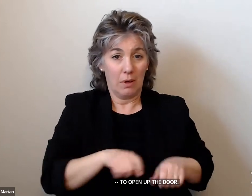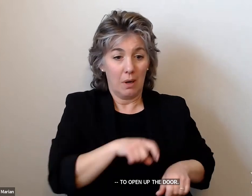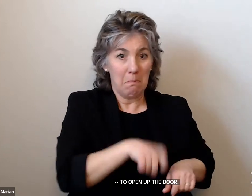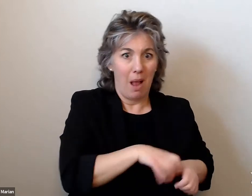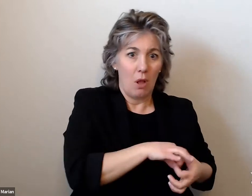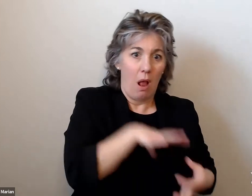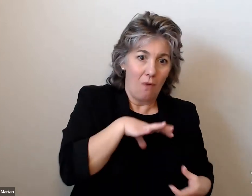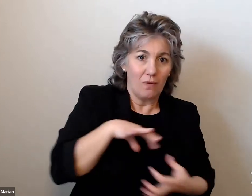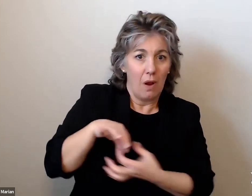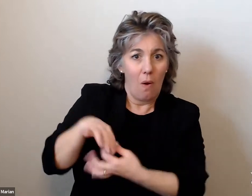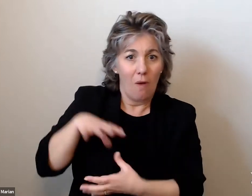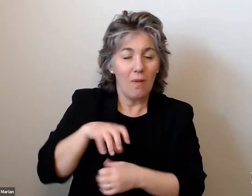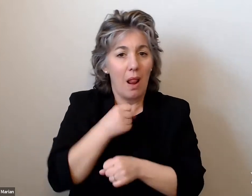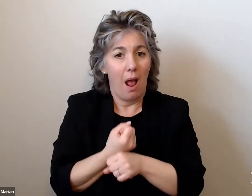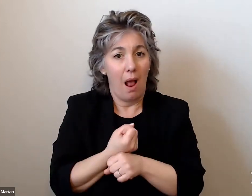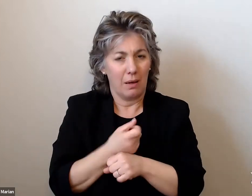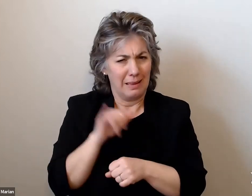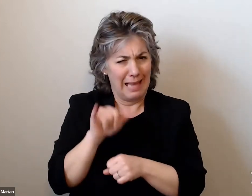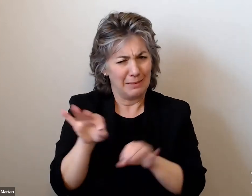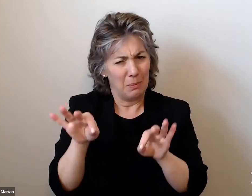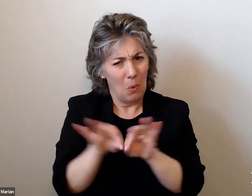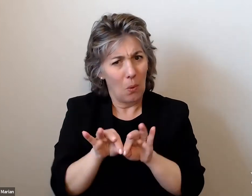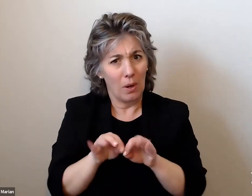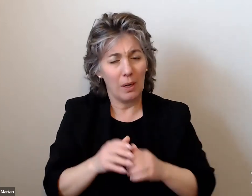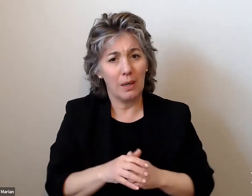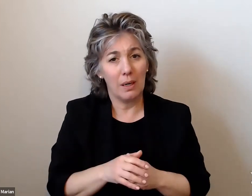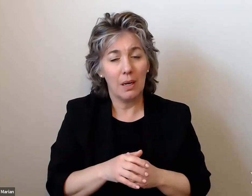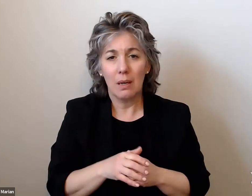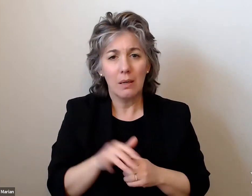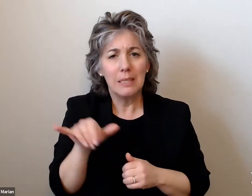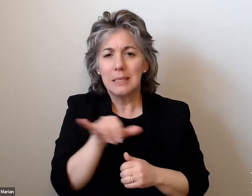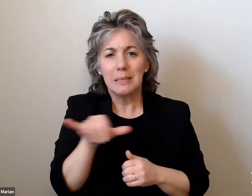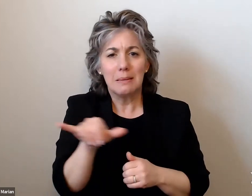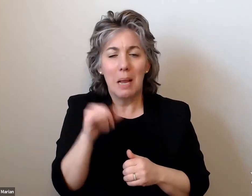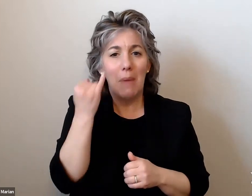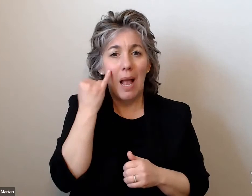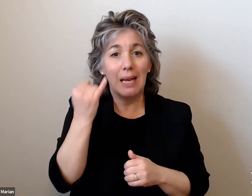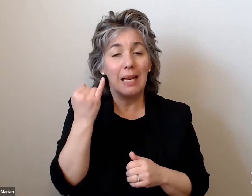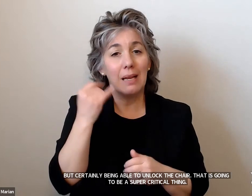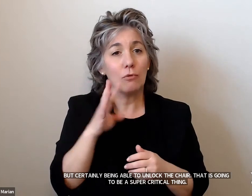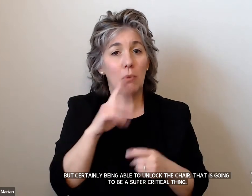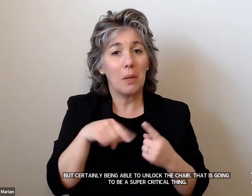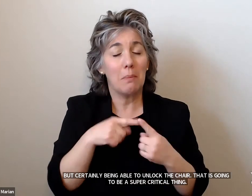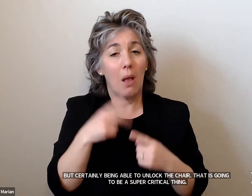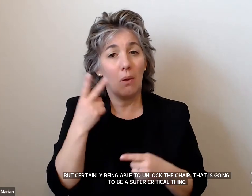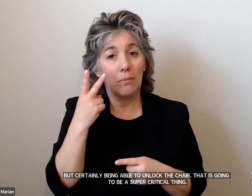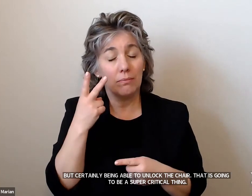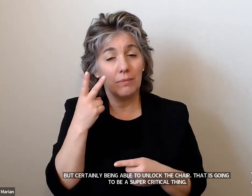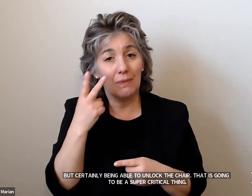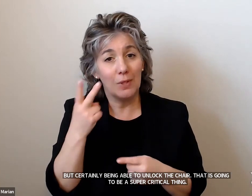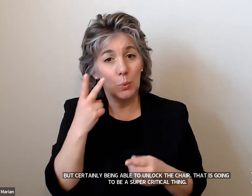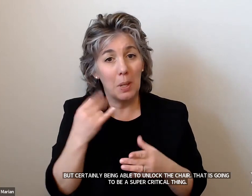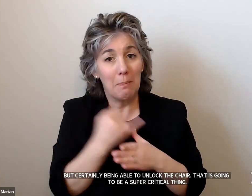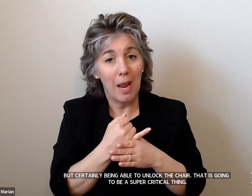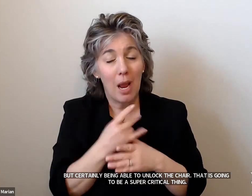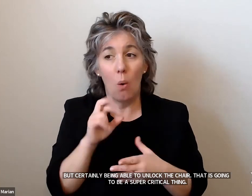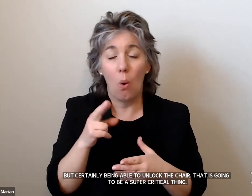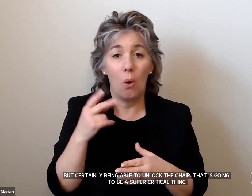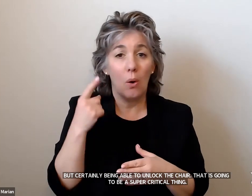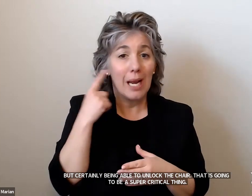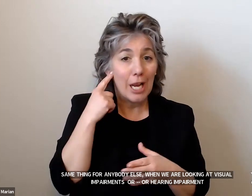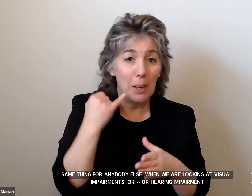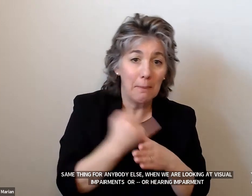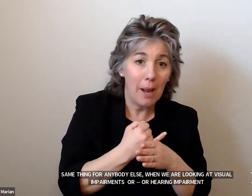thing. Same thing for anybody else. When we're looking at visual impairments or hearing impairments, hearing